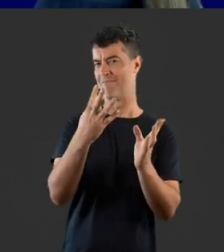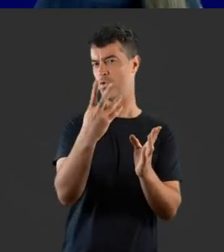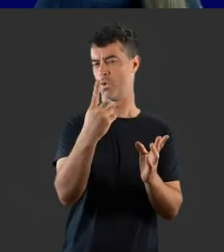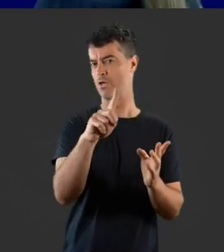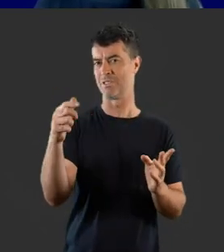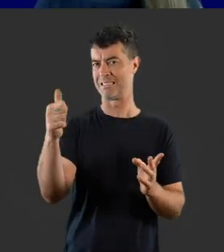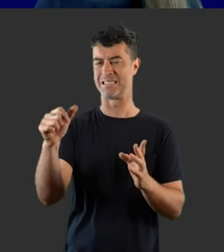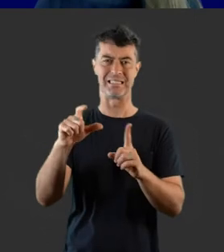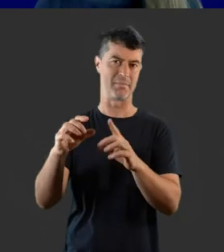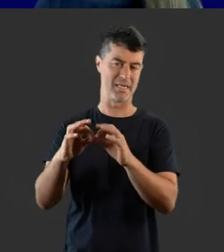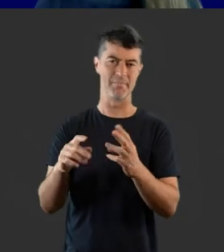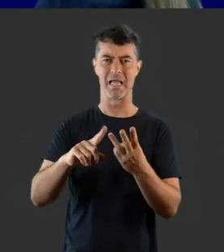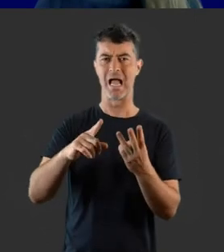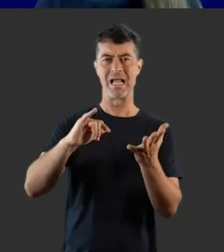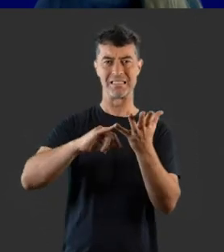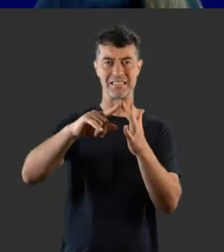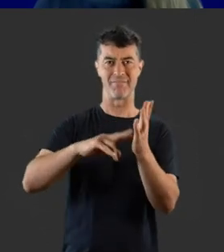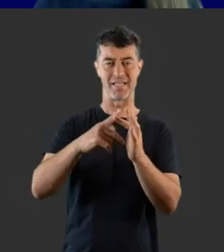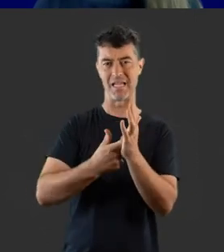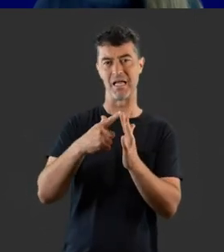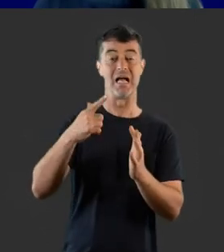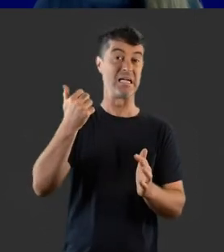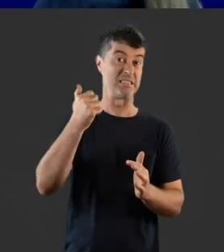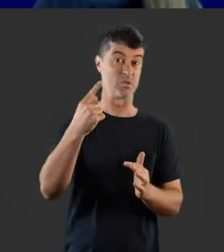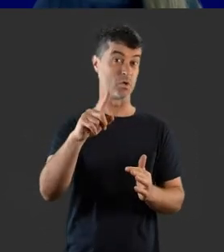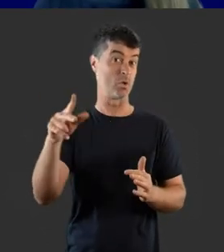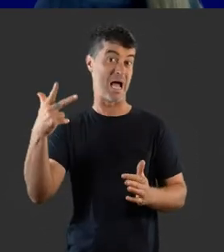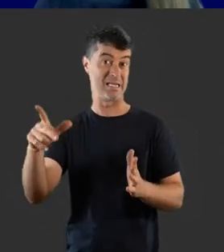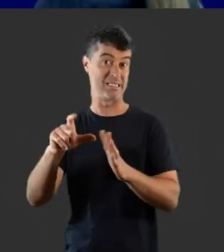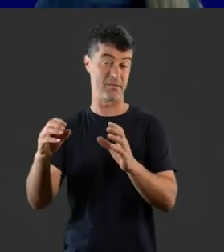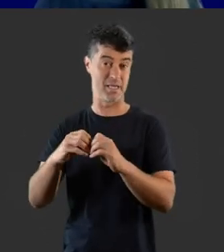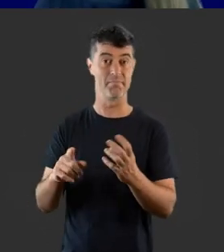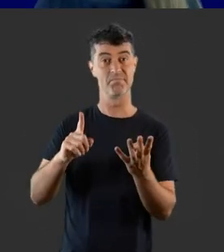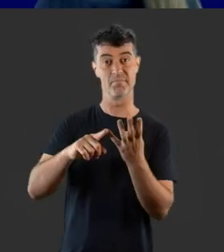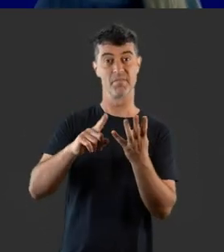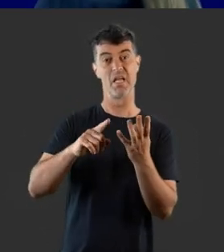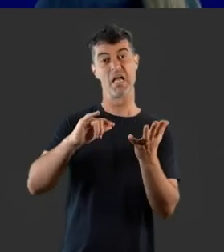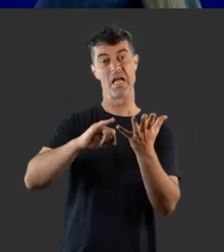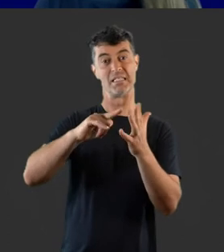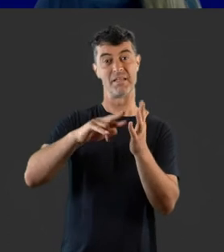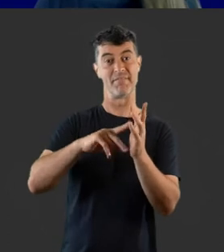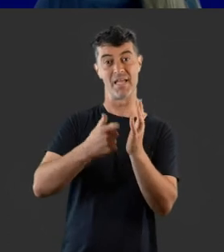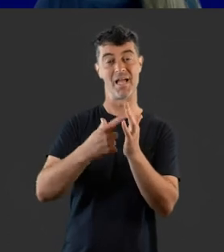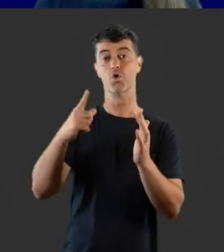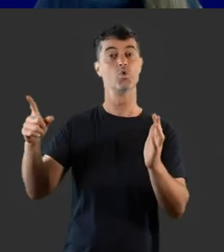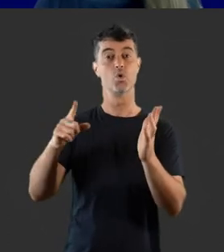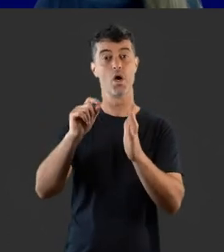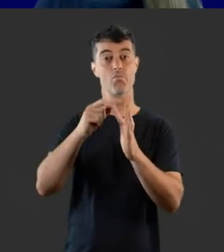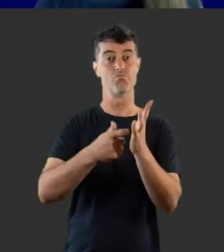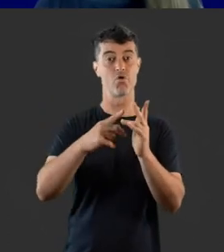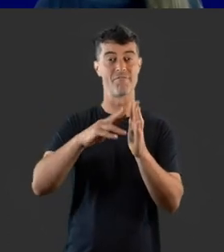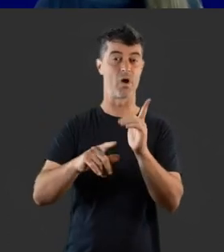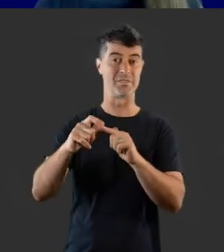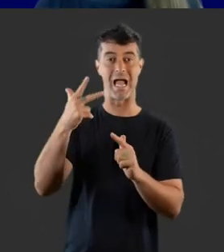41 to 60 decibels. Severe loss, 61 to 80 decibels. And severe to profound